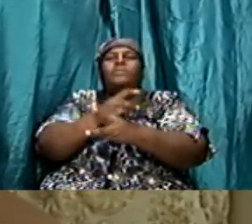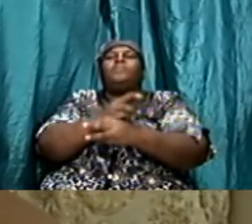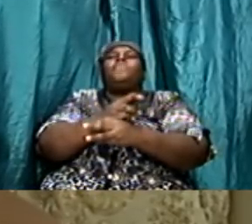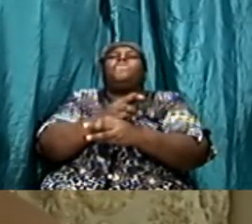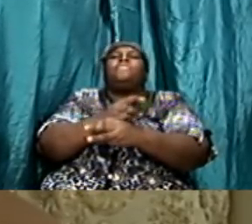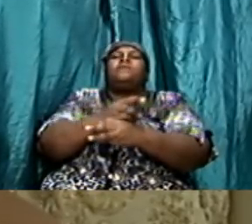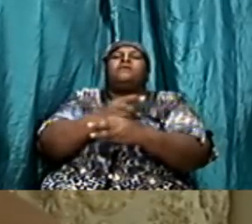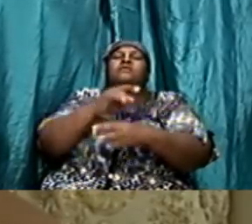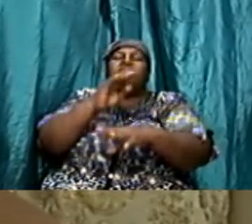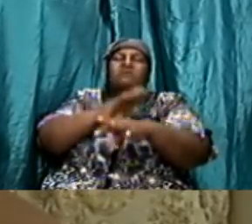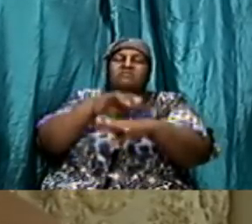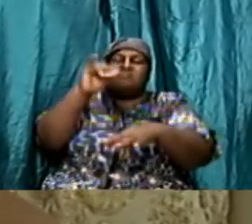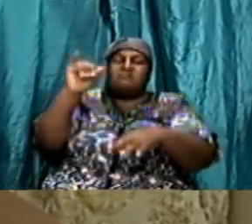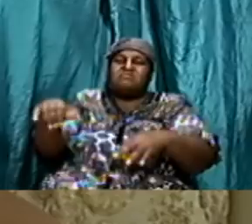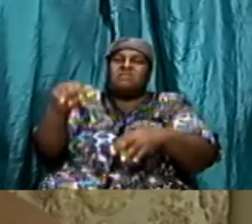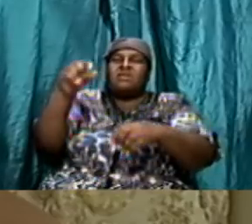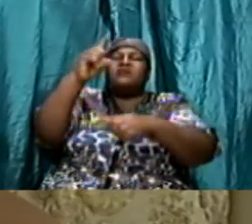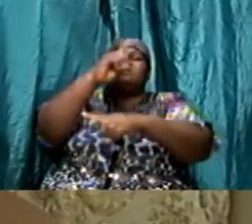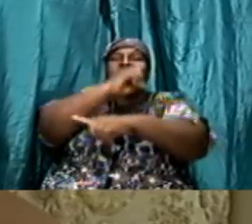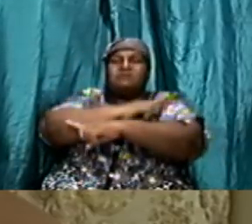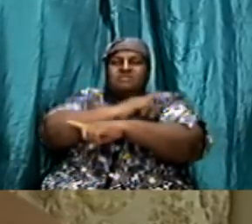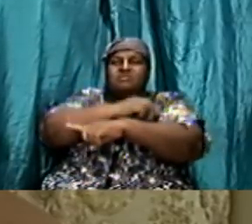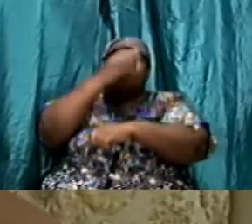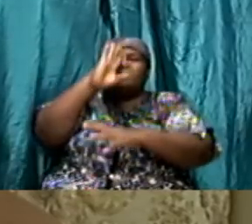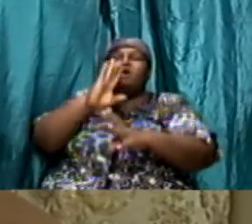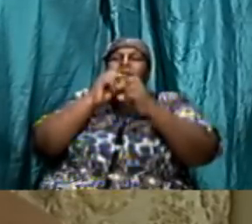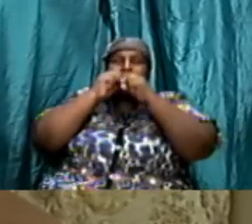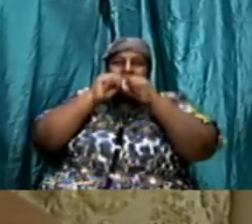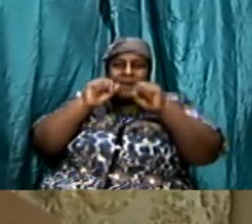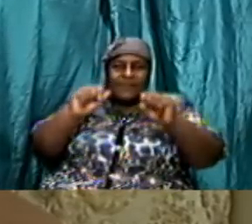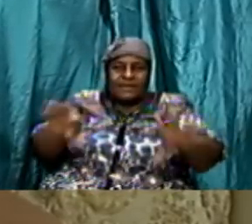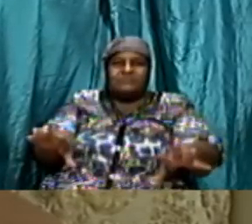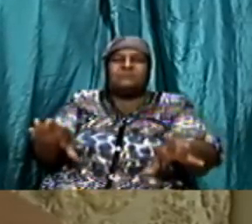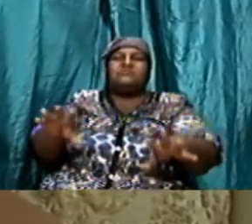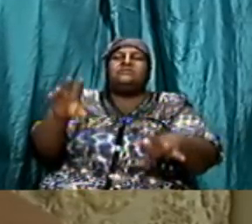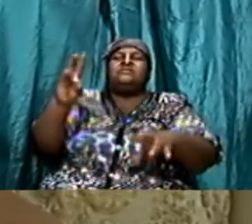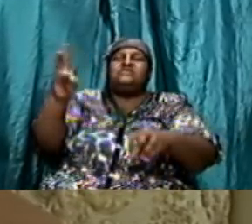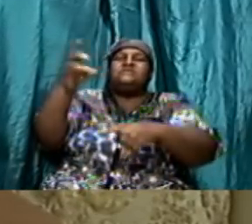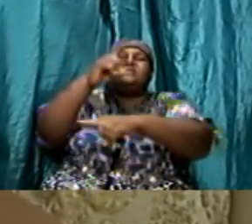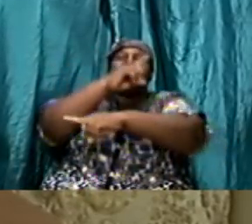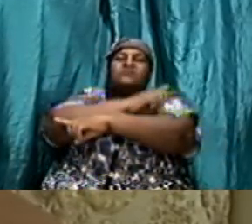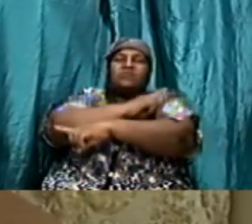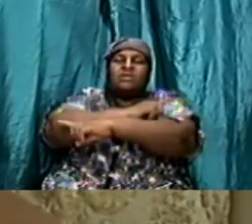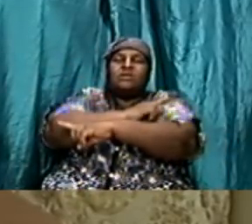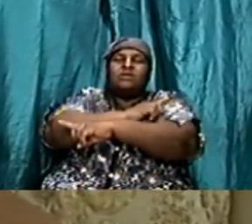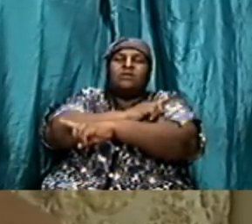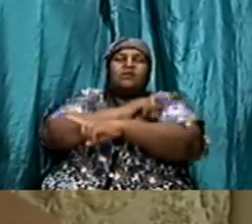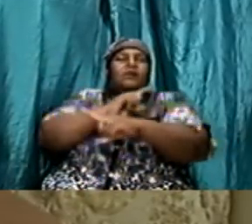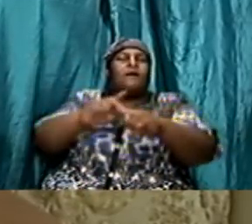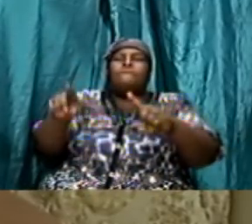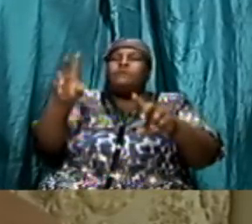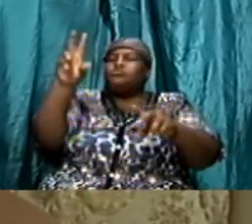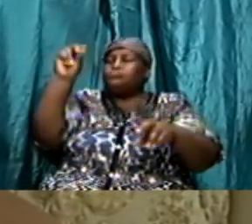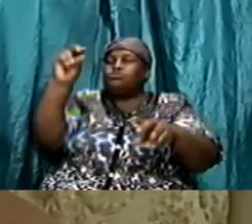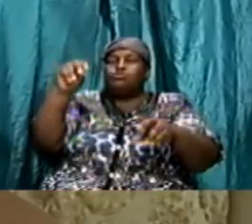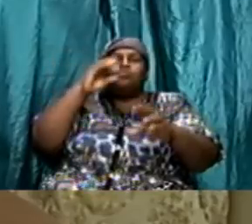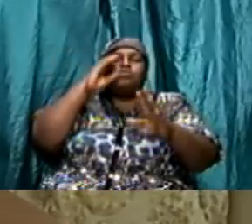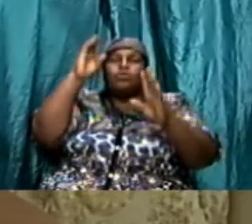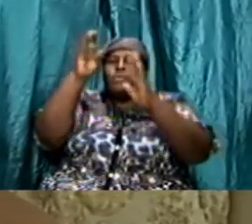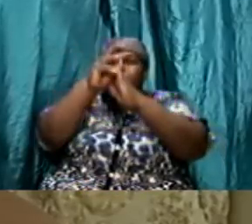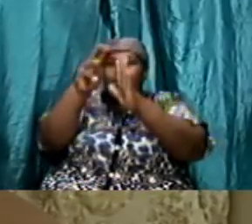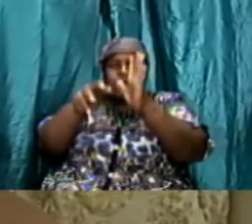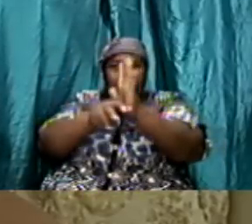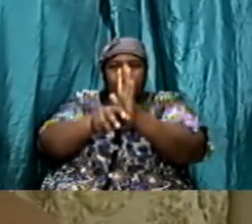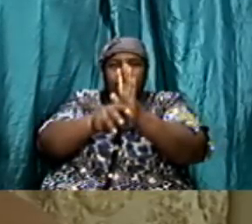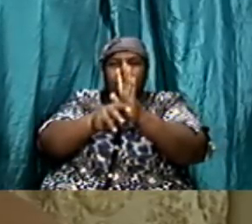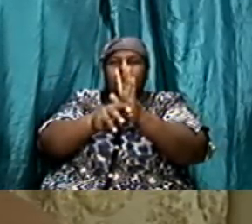day he did bless that day he did stop work but there was no commandment given for a man to keep the sabbath we